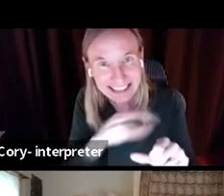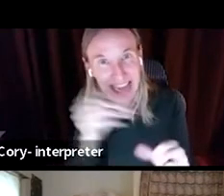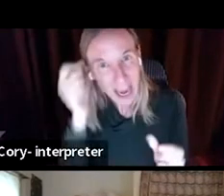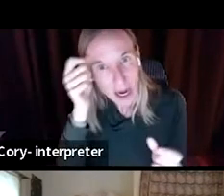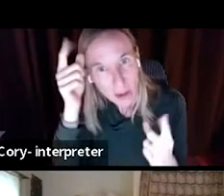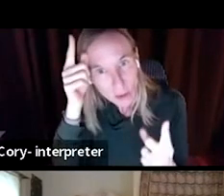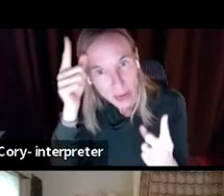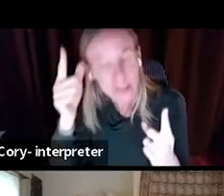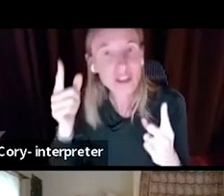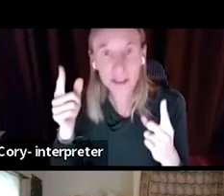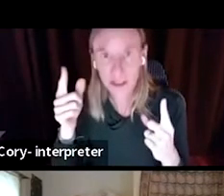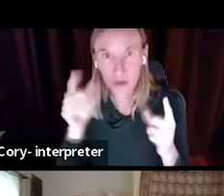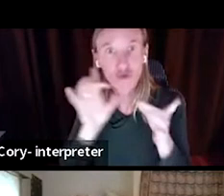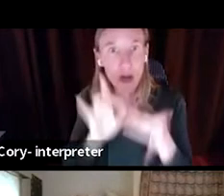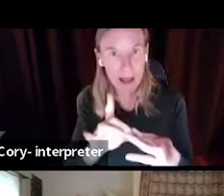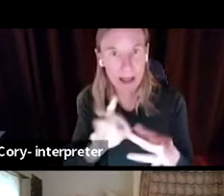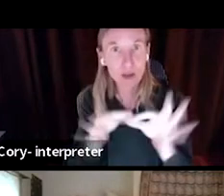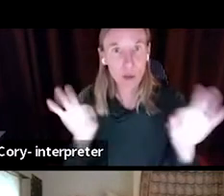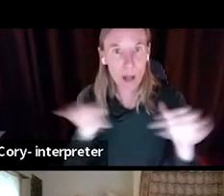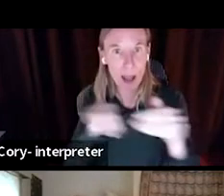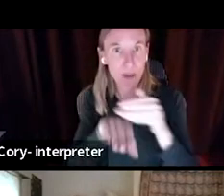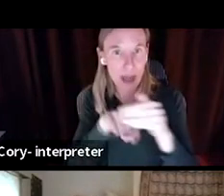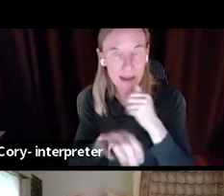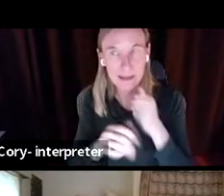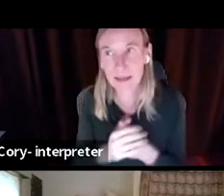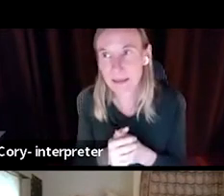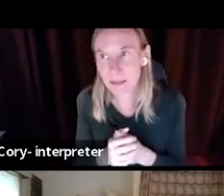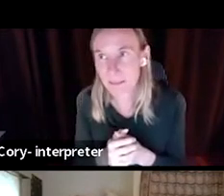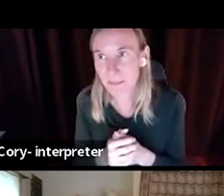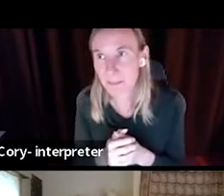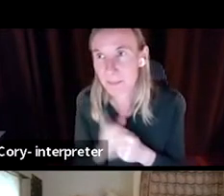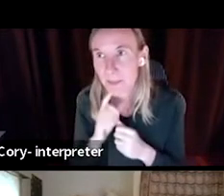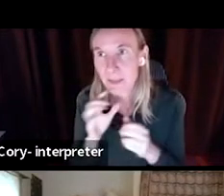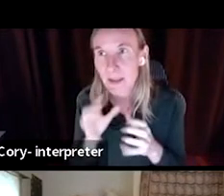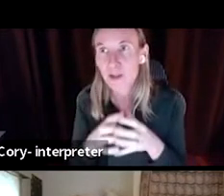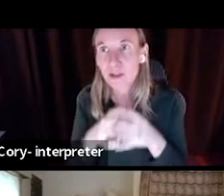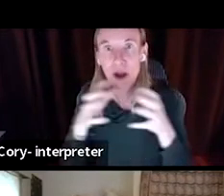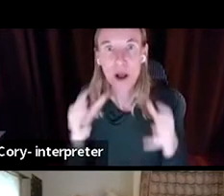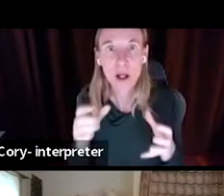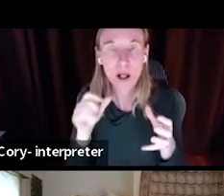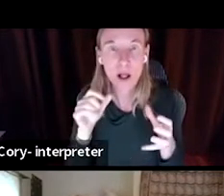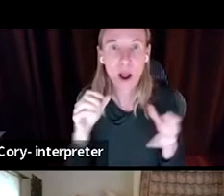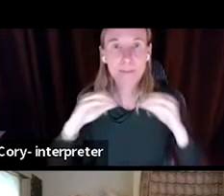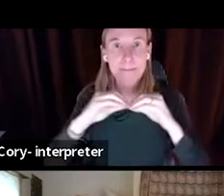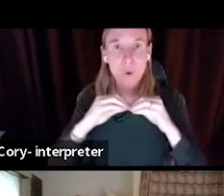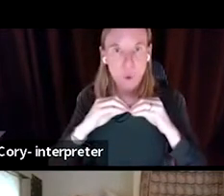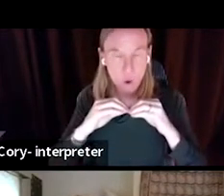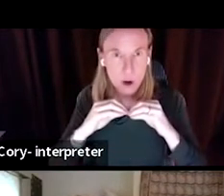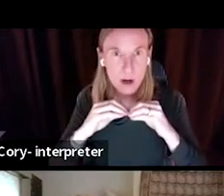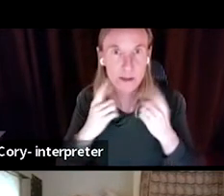language access. There's certainly a lot more way to go.